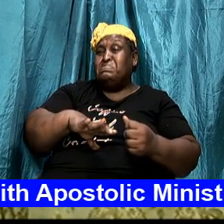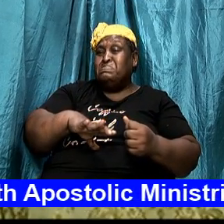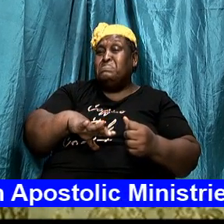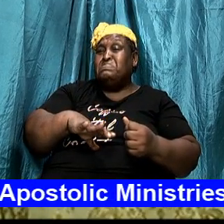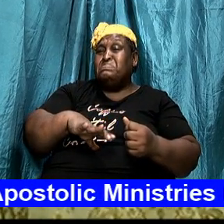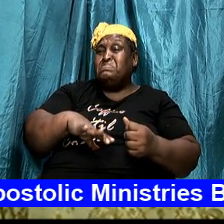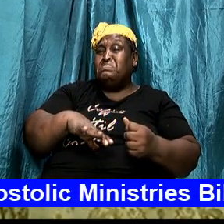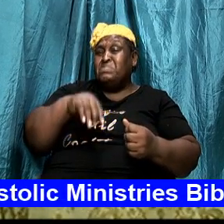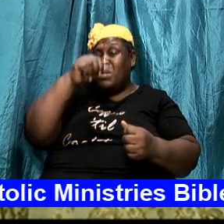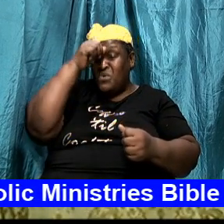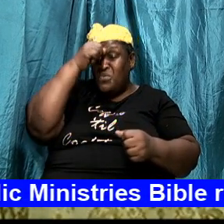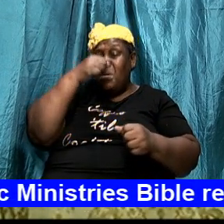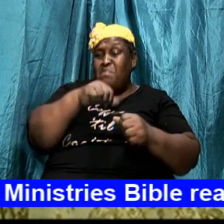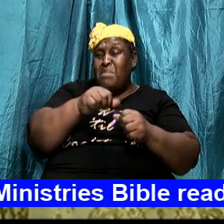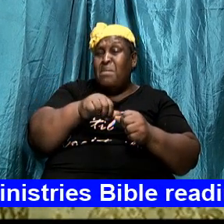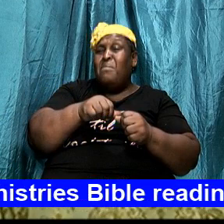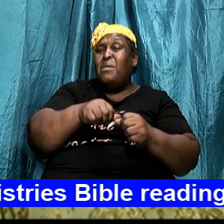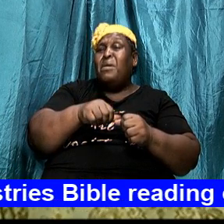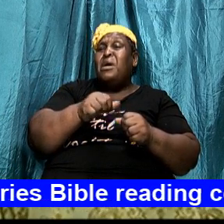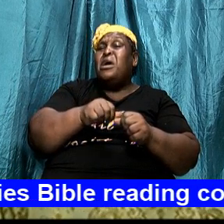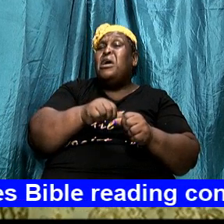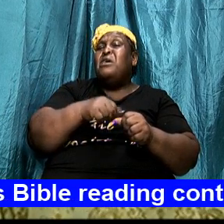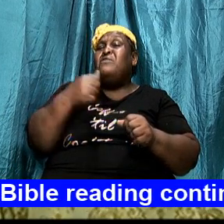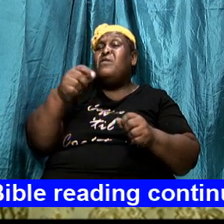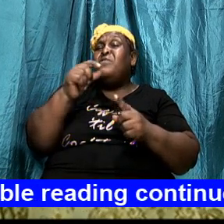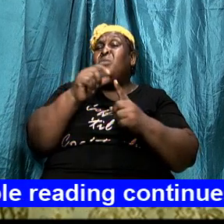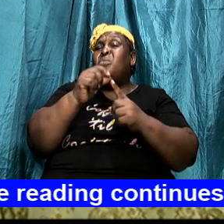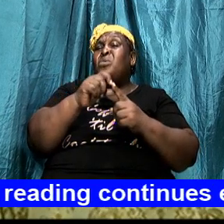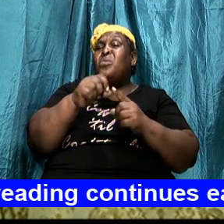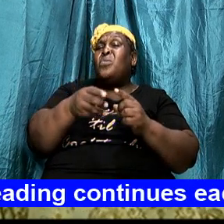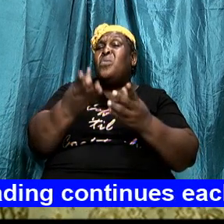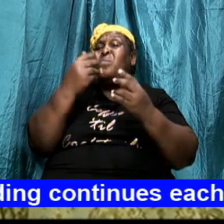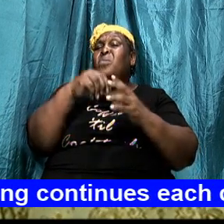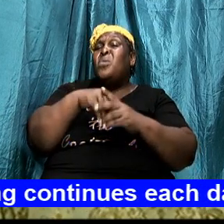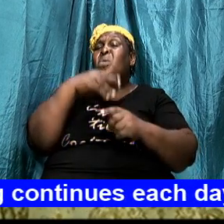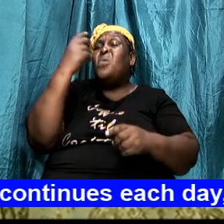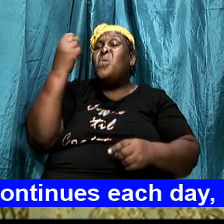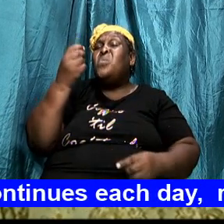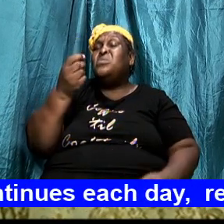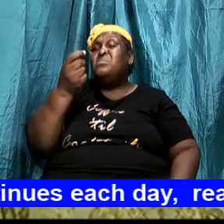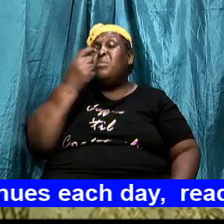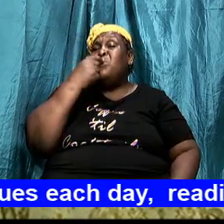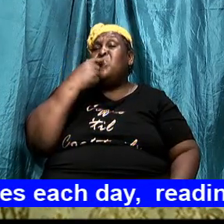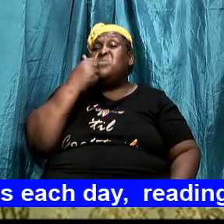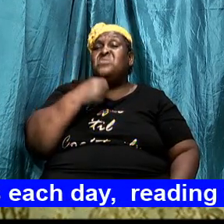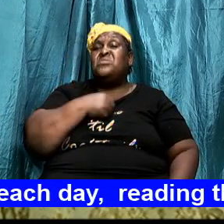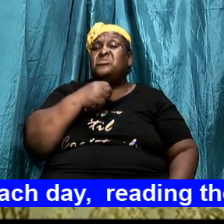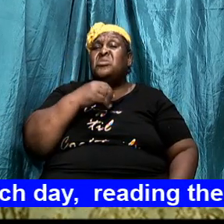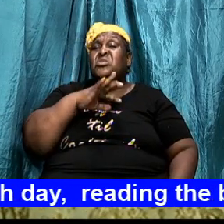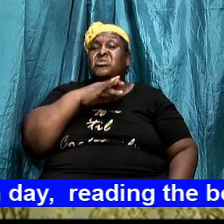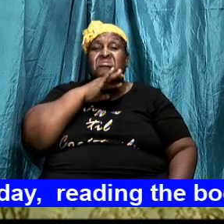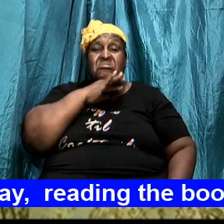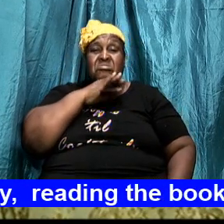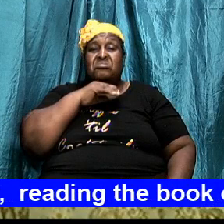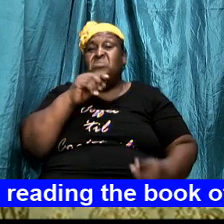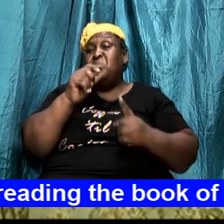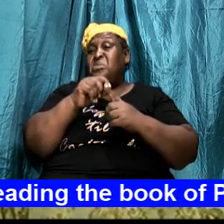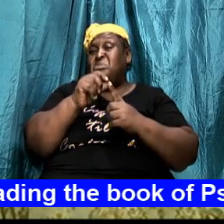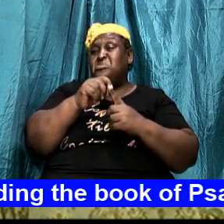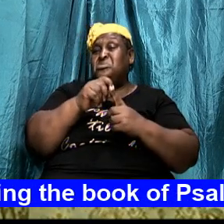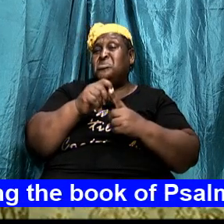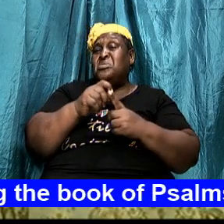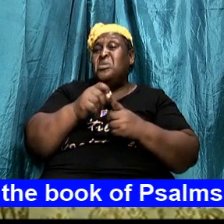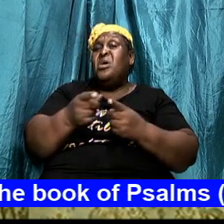that every other word that used to came out of my mouth was unexplained and it